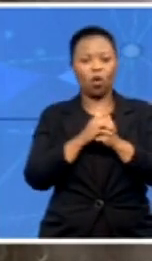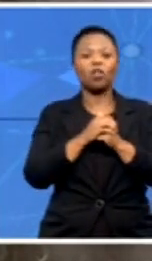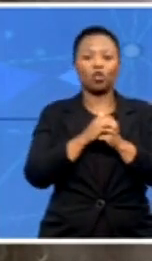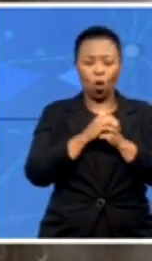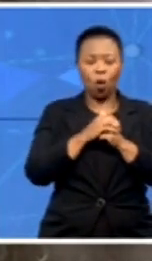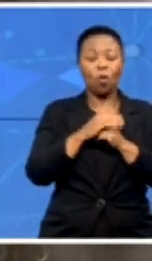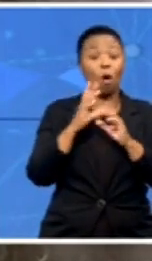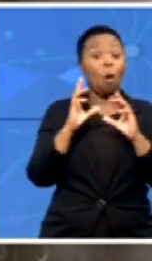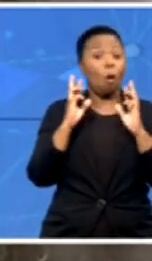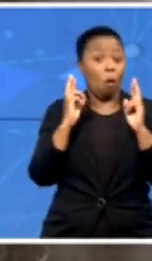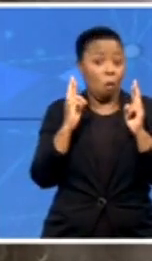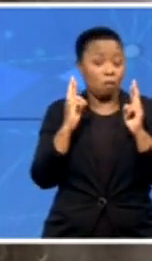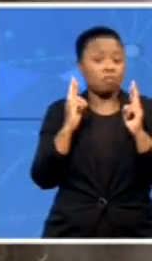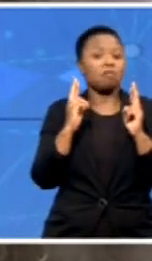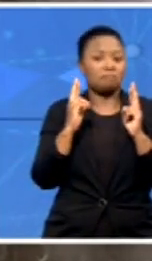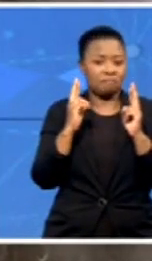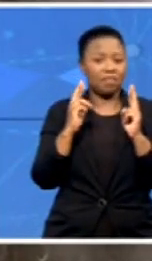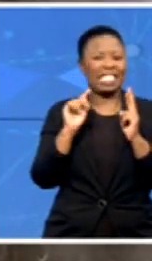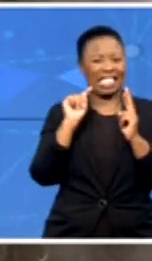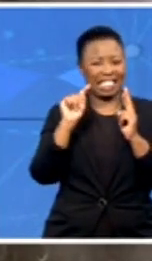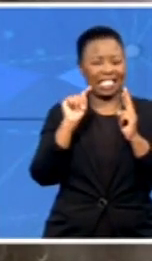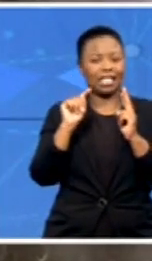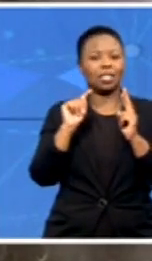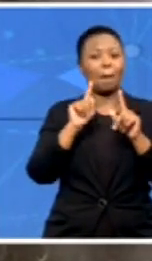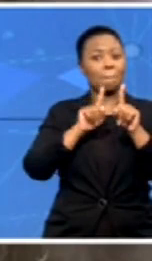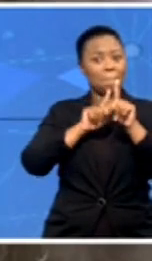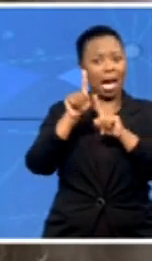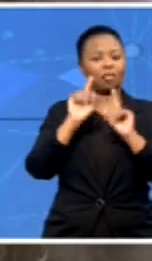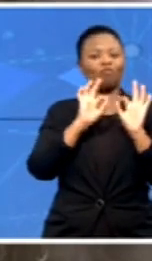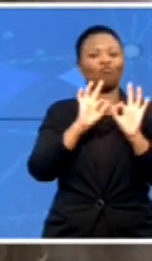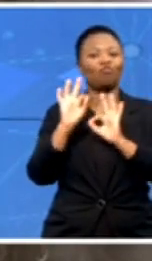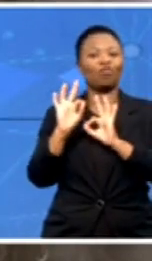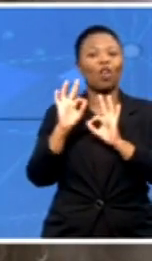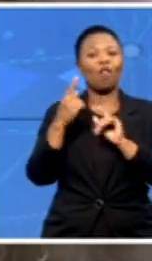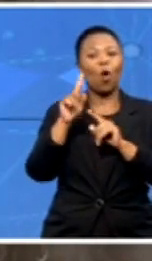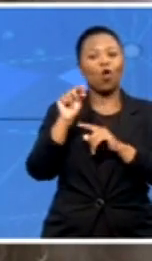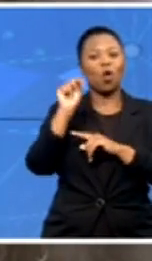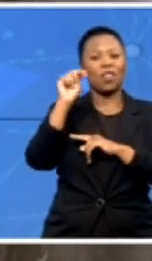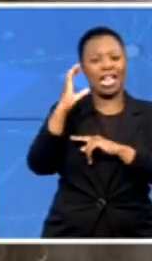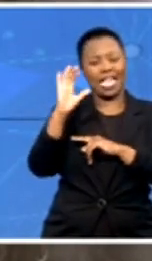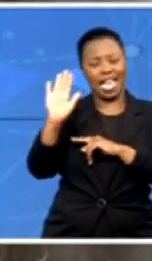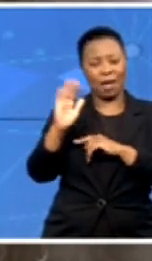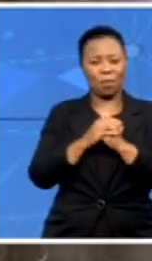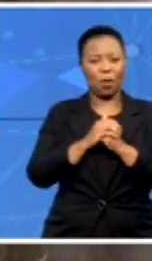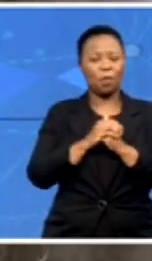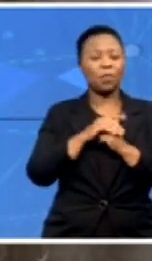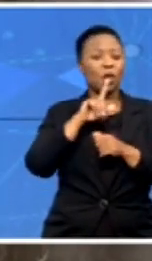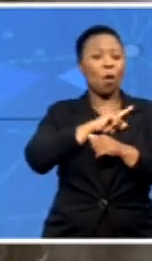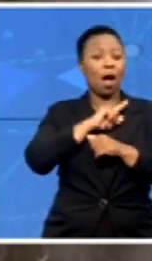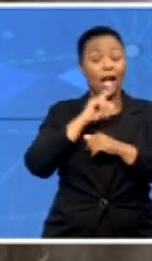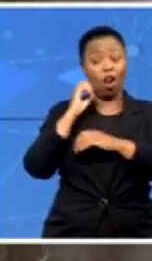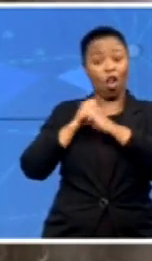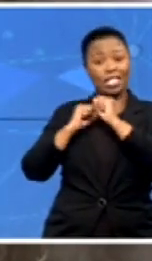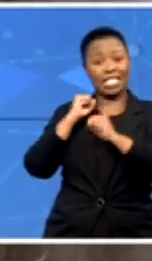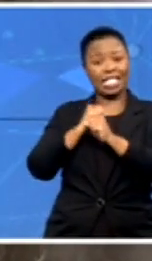a satisfying pass rate for the Northern Cape. Because we saw last year 66% and even